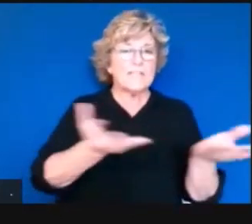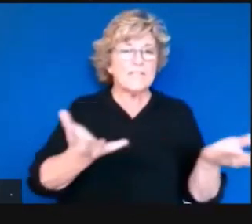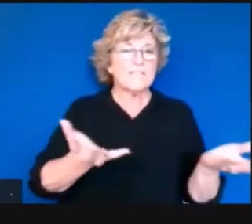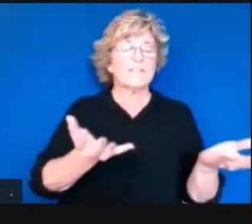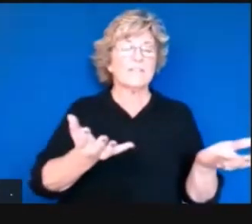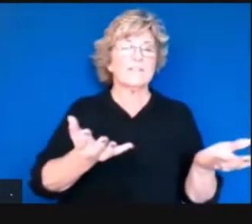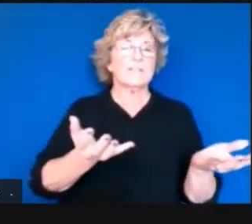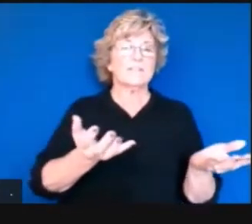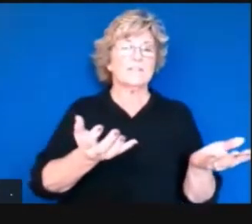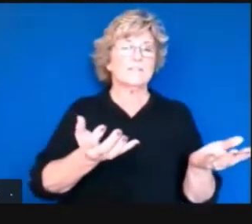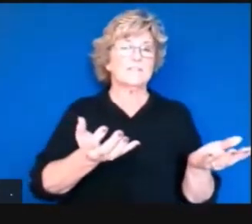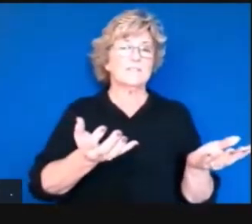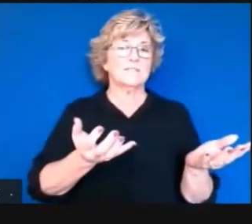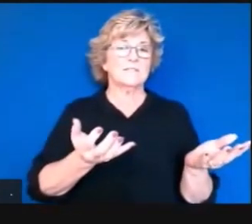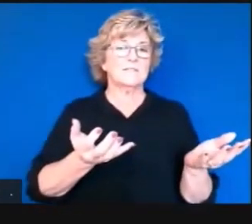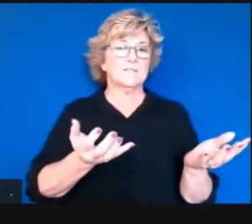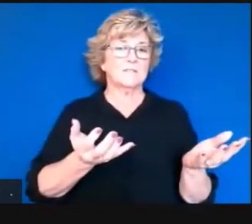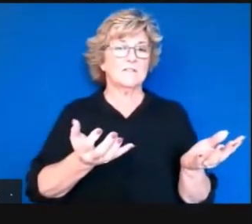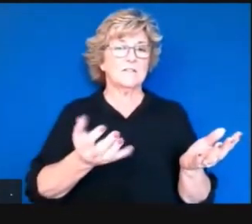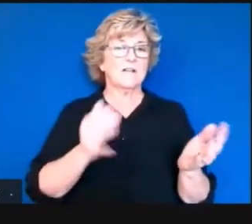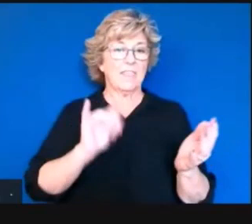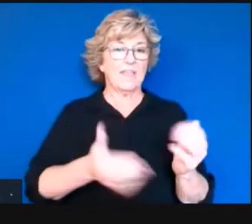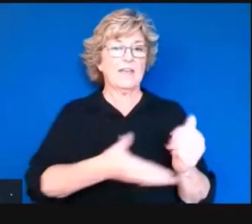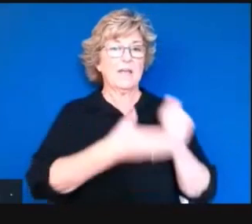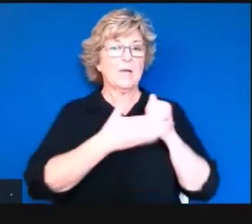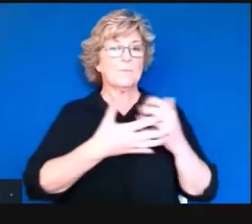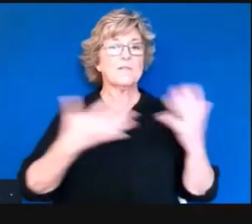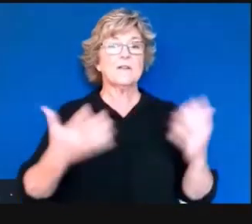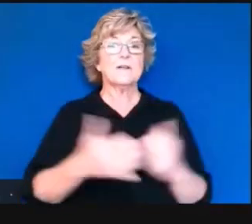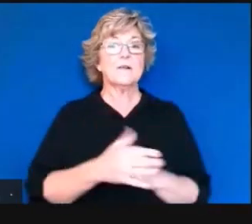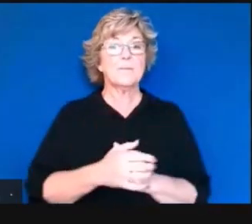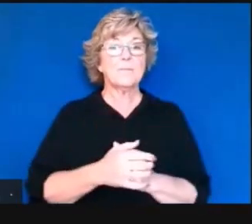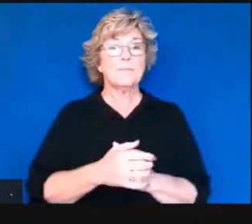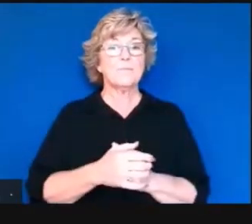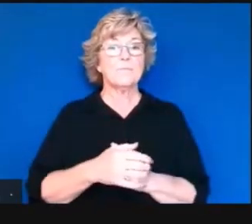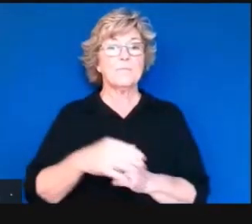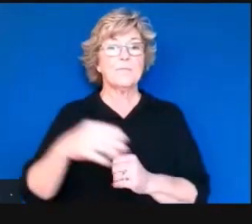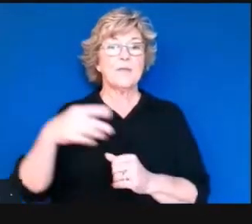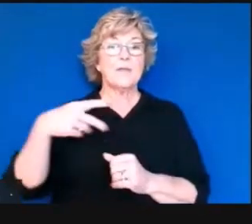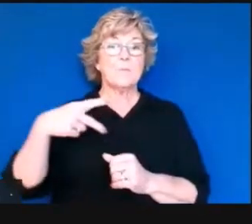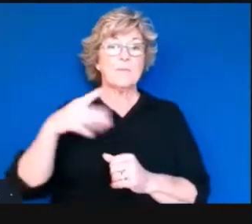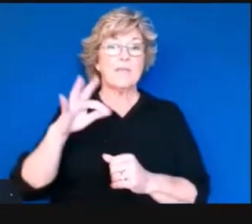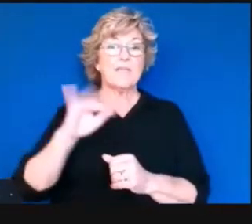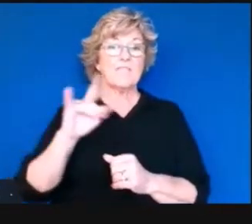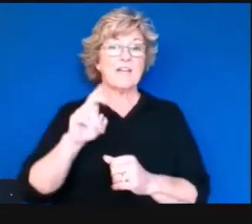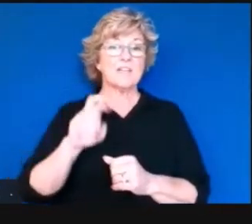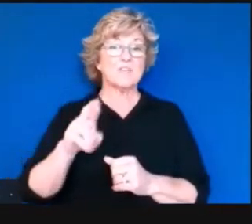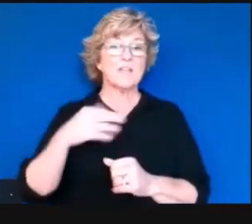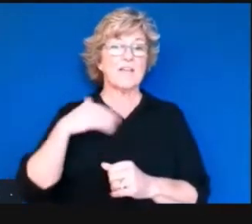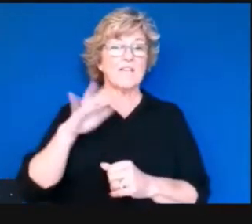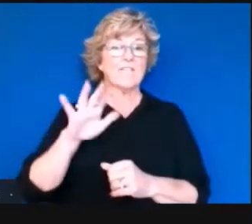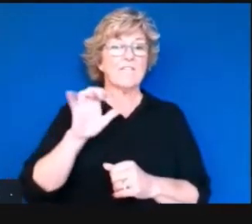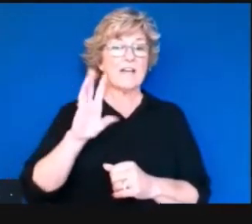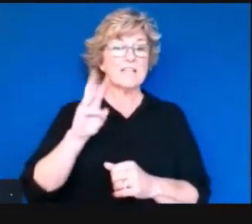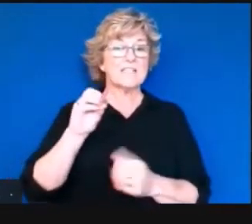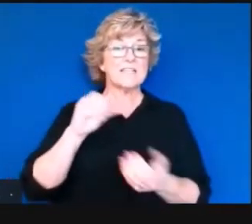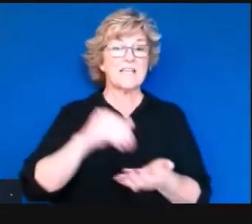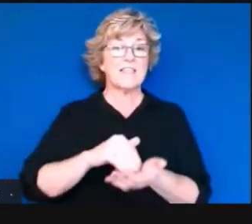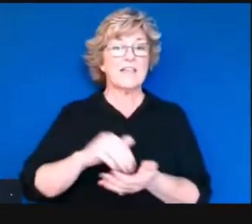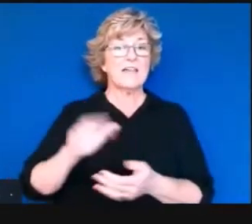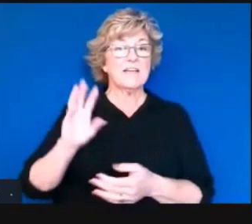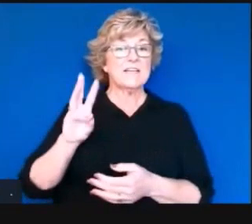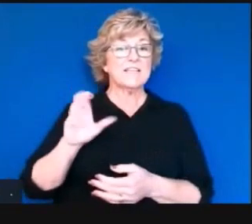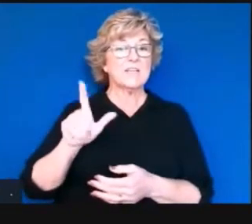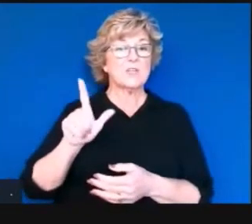is indeed, very, very encouraging. Pfizer, here's just the update, 560,625